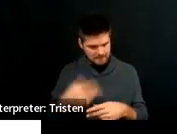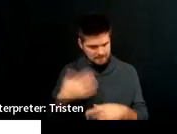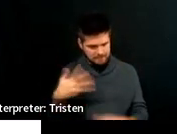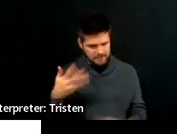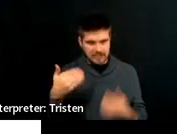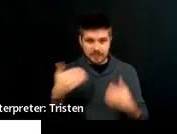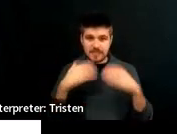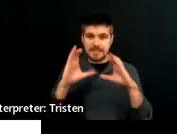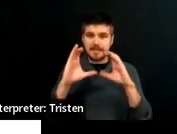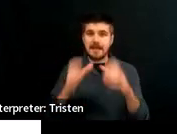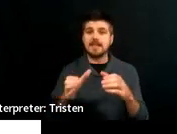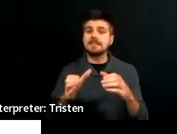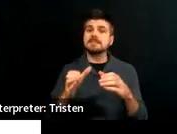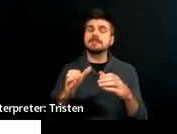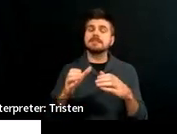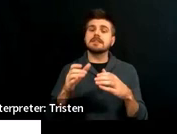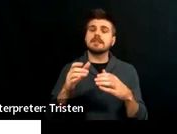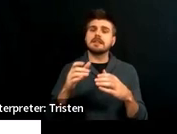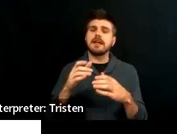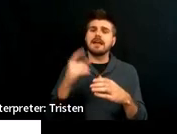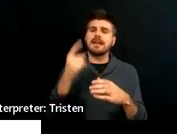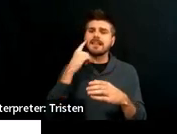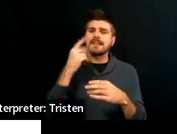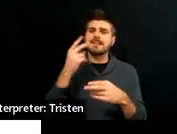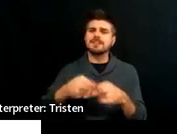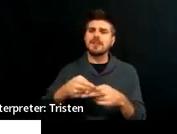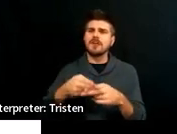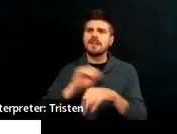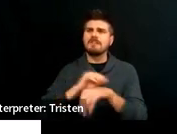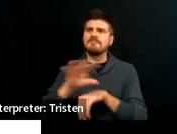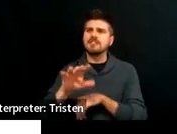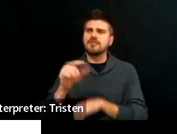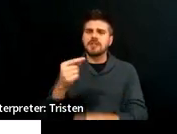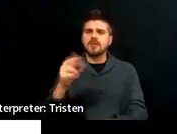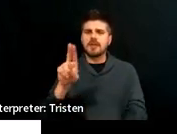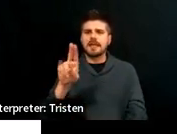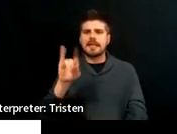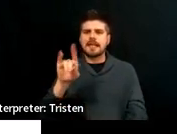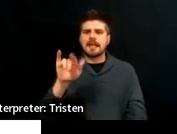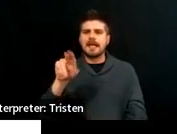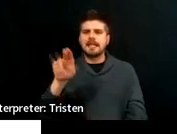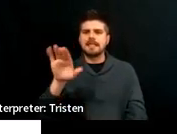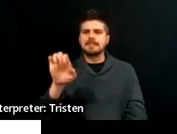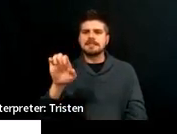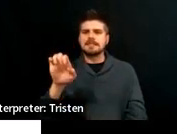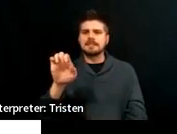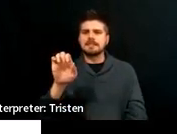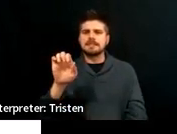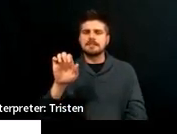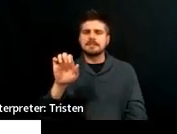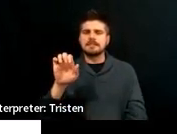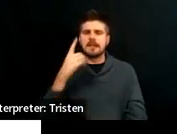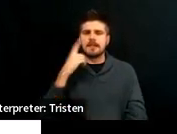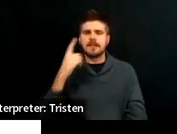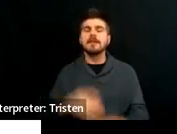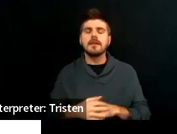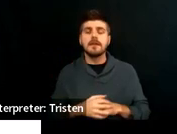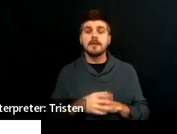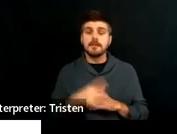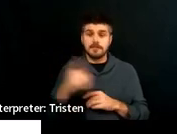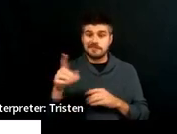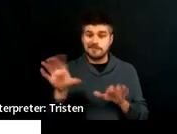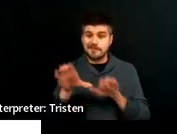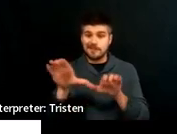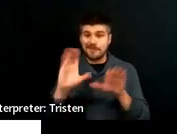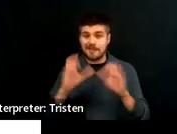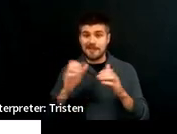a class at her school. I think it's called advisor or guidance, guidance maybe. And so, and she's been doing this class for